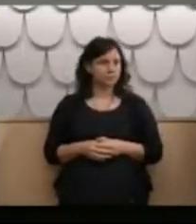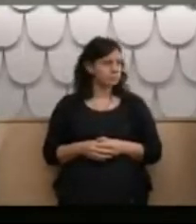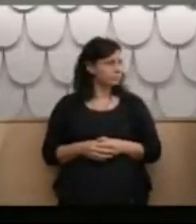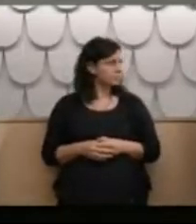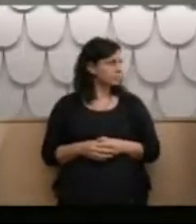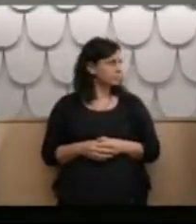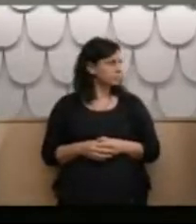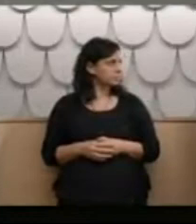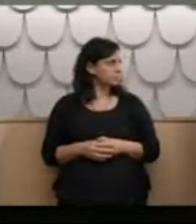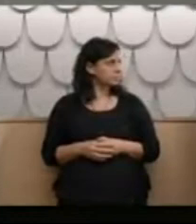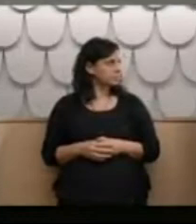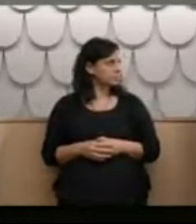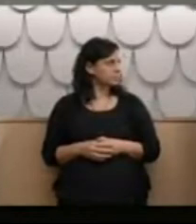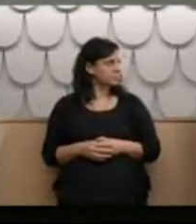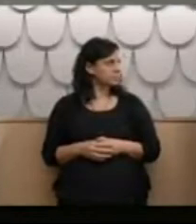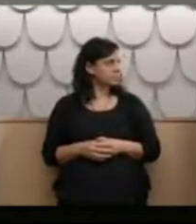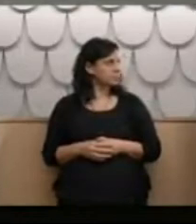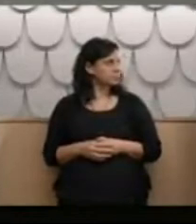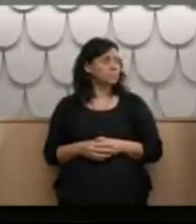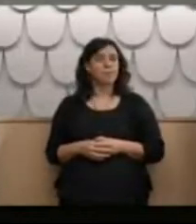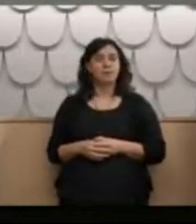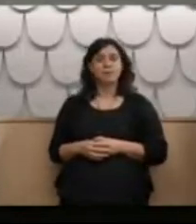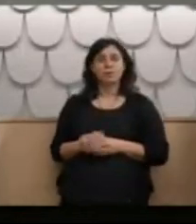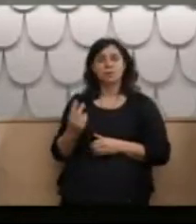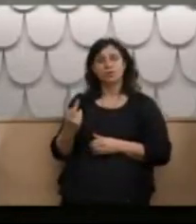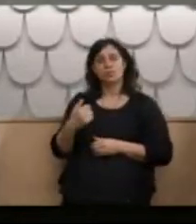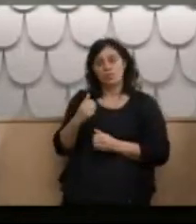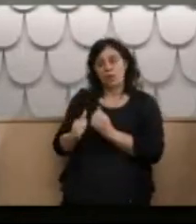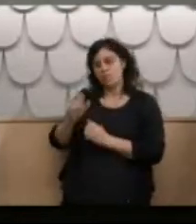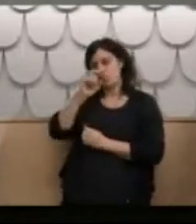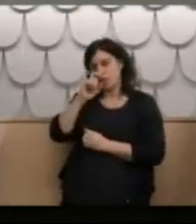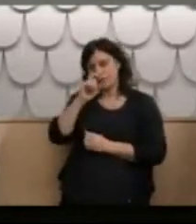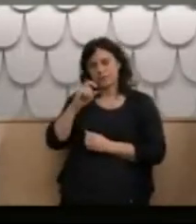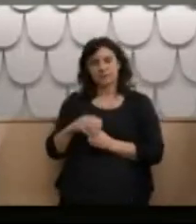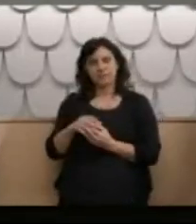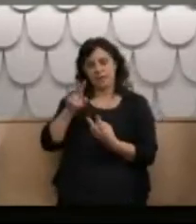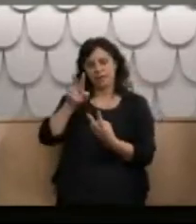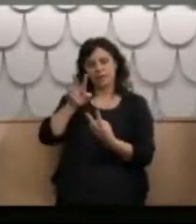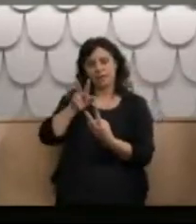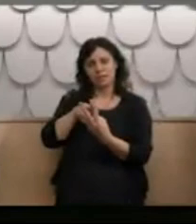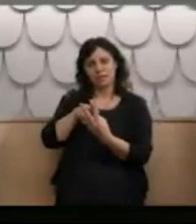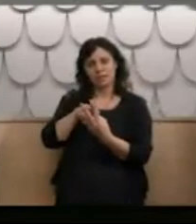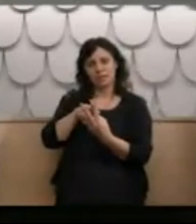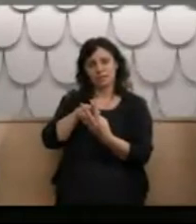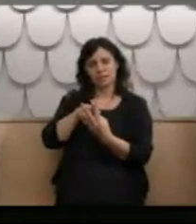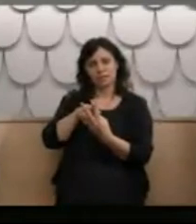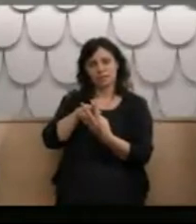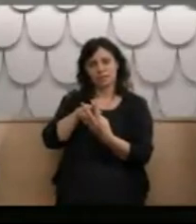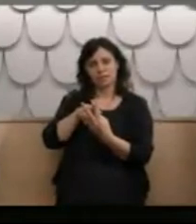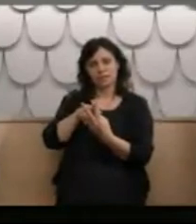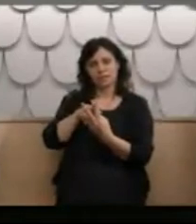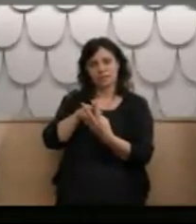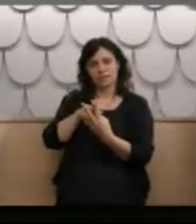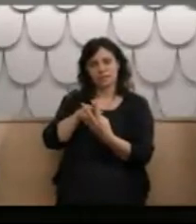Two other siblings were in care also? Yes. Two of my twin